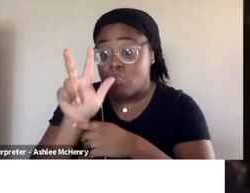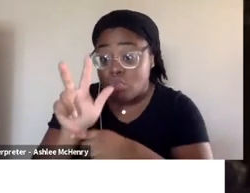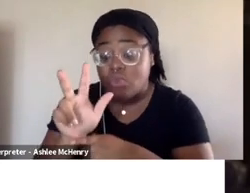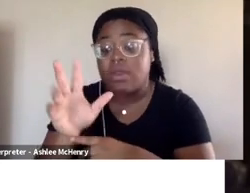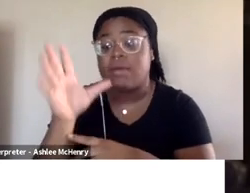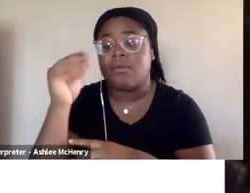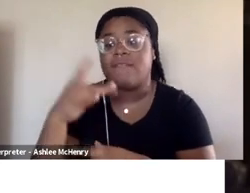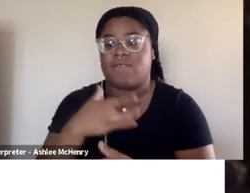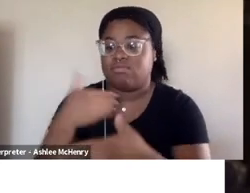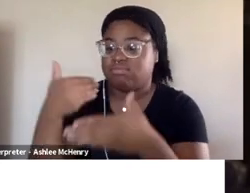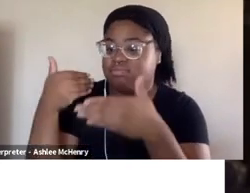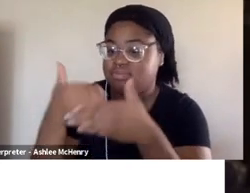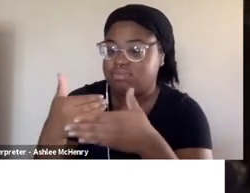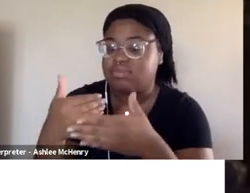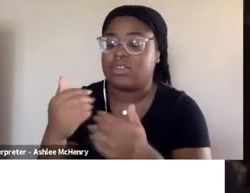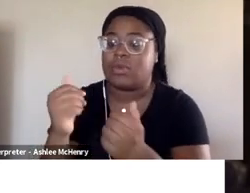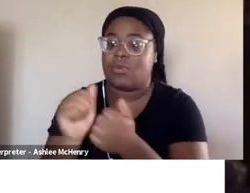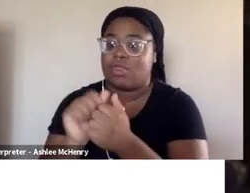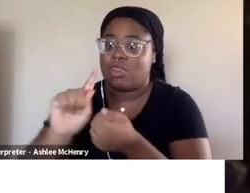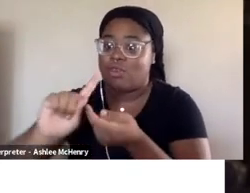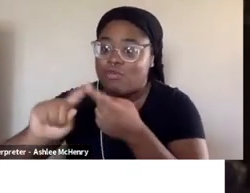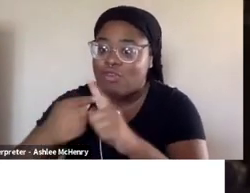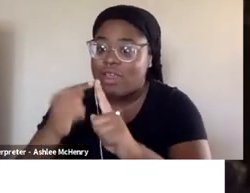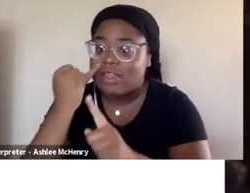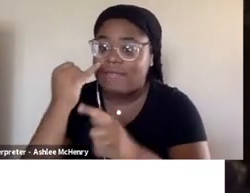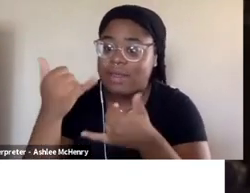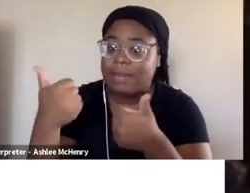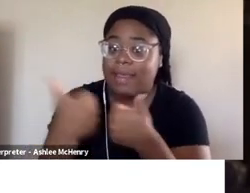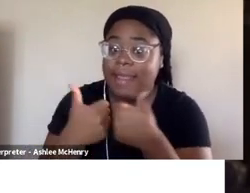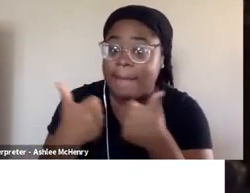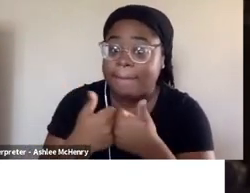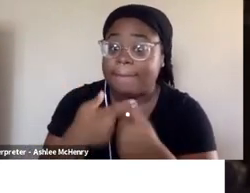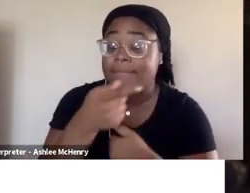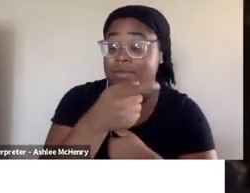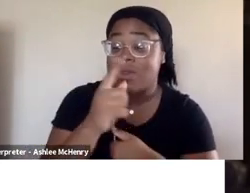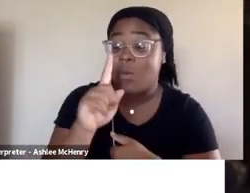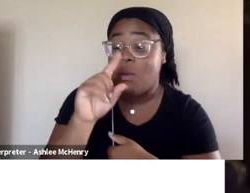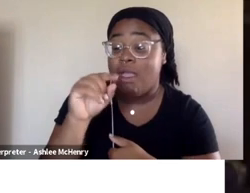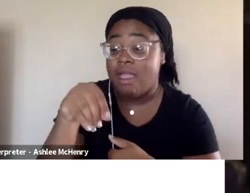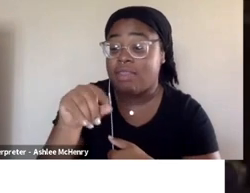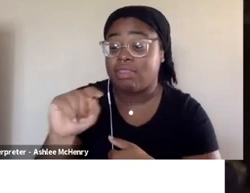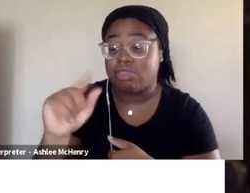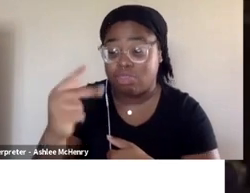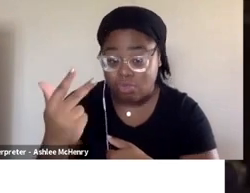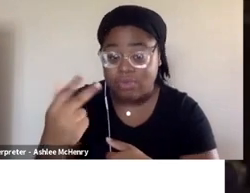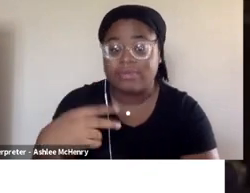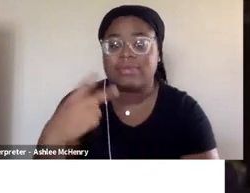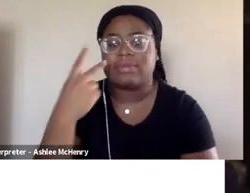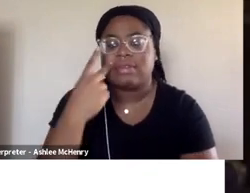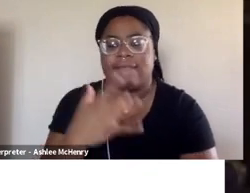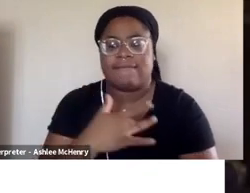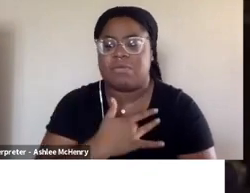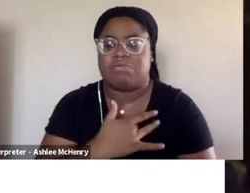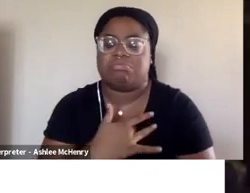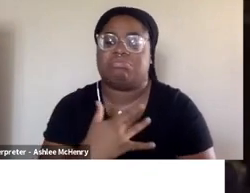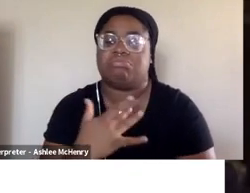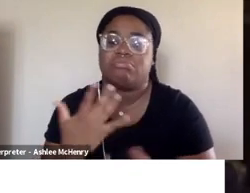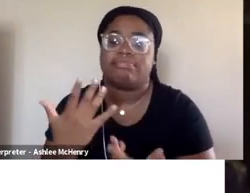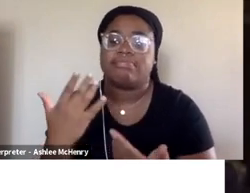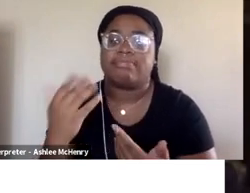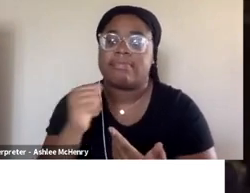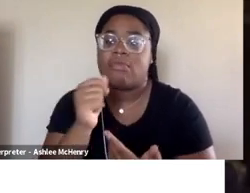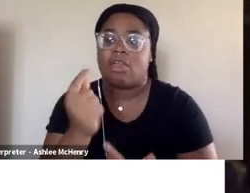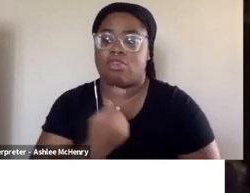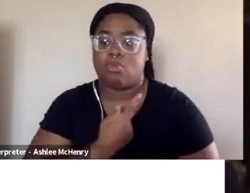to their friends when they play video games. One in three say that playing video games makes them feel less lonely. And one in